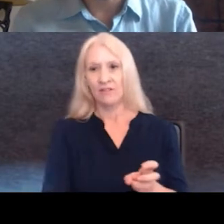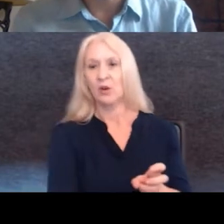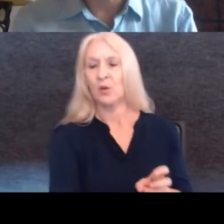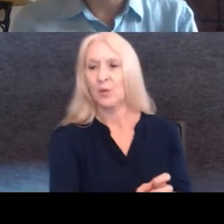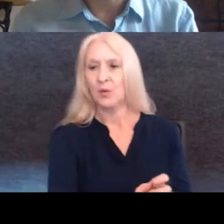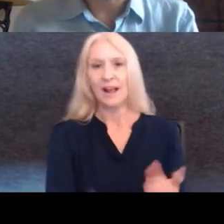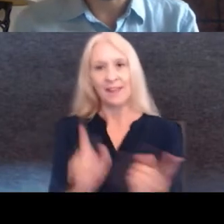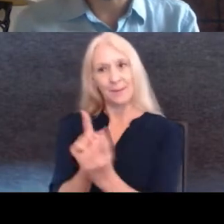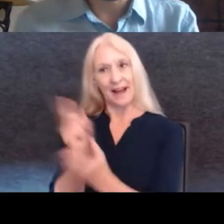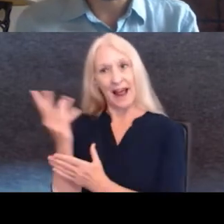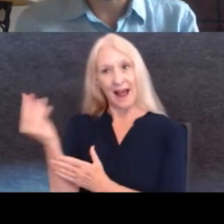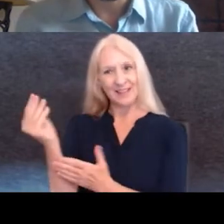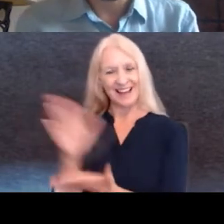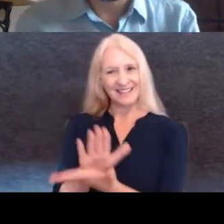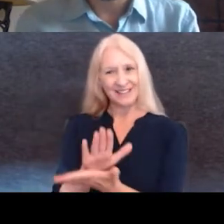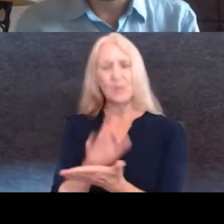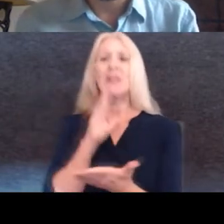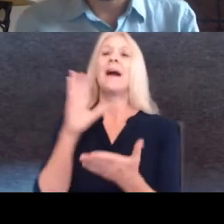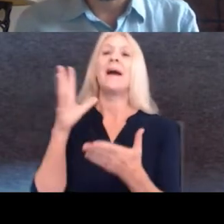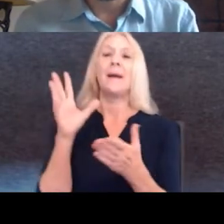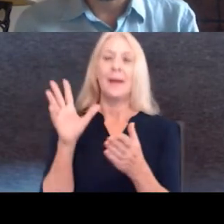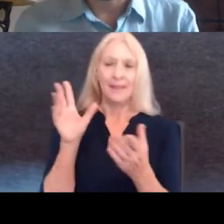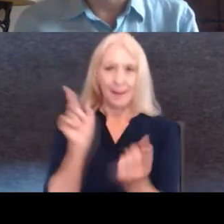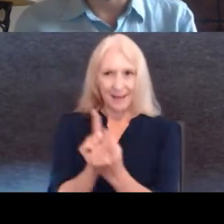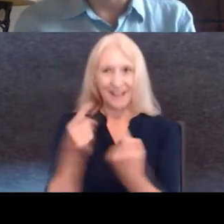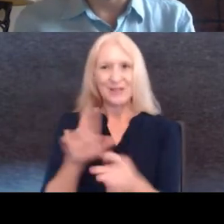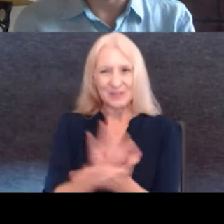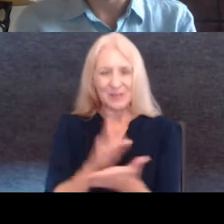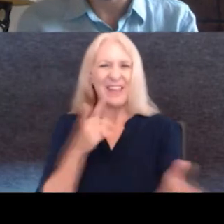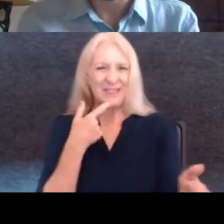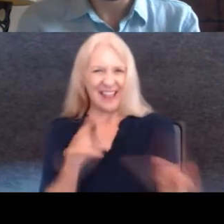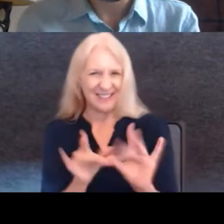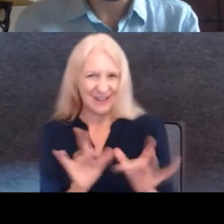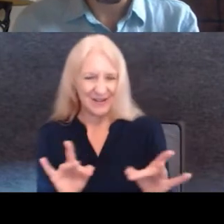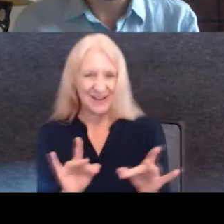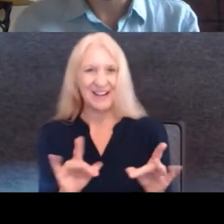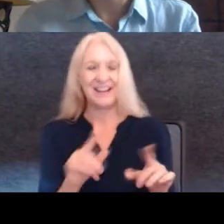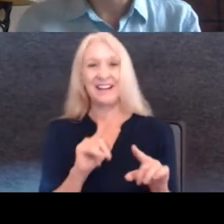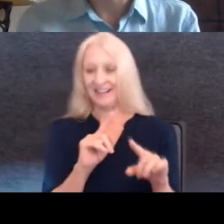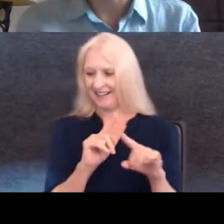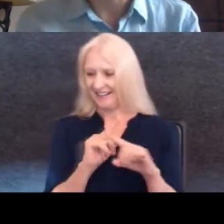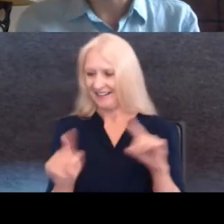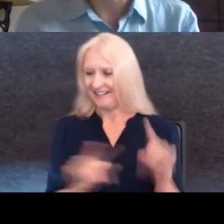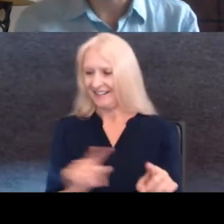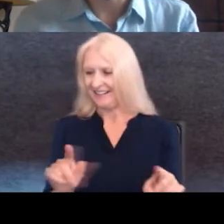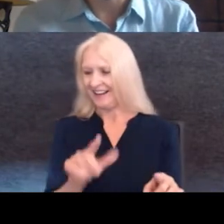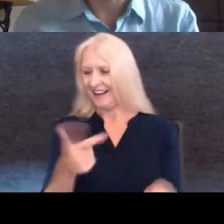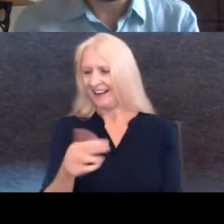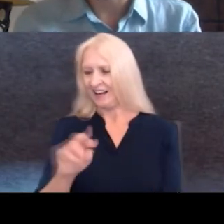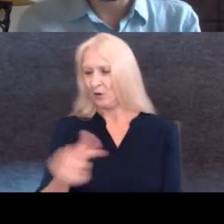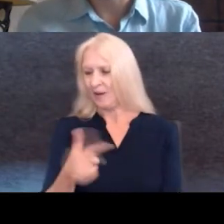met outside of school or they met in school and then they work. Well, they'll tell us, they'll tell us. And it's Greg Melatonov and Inez Guzman, founder of